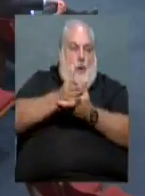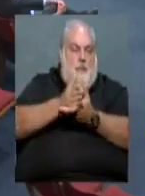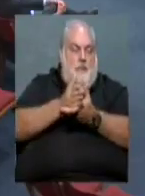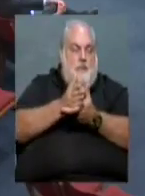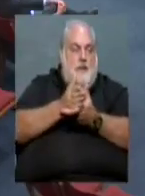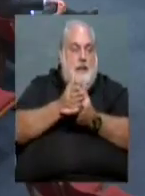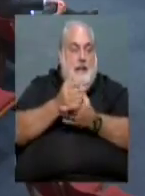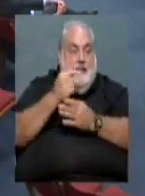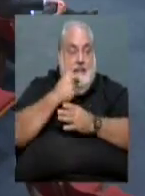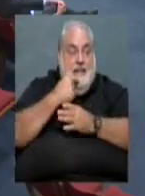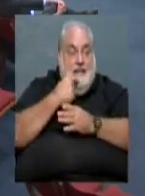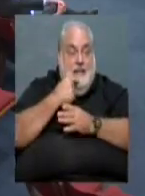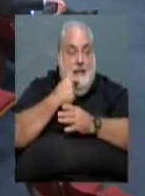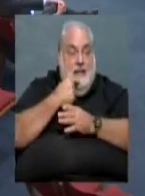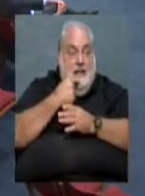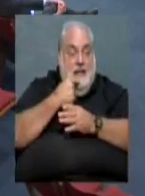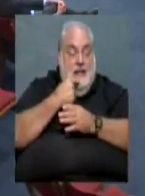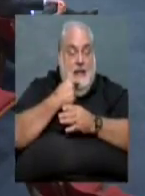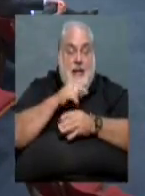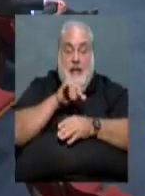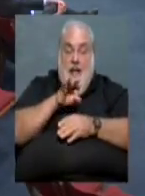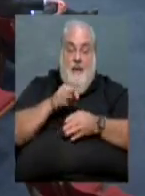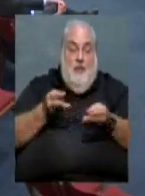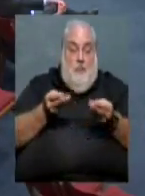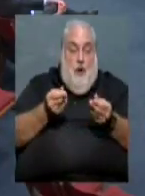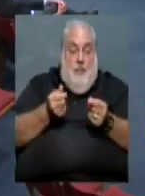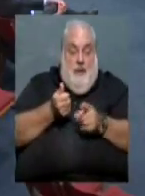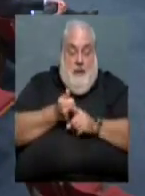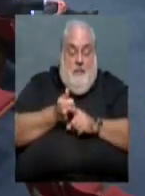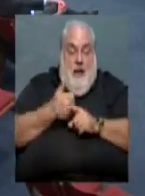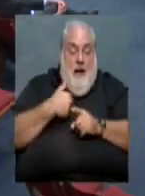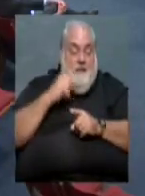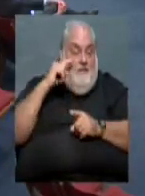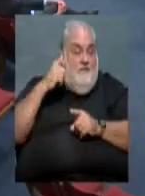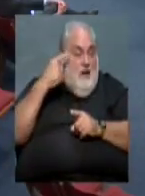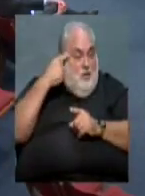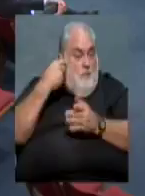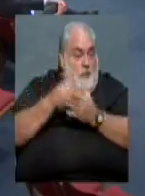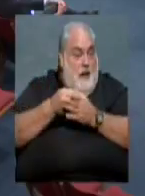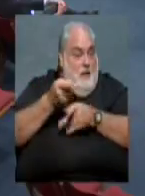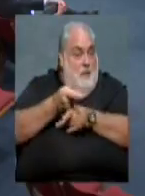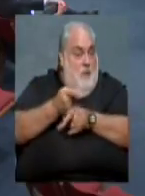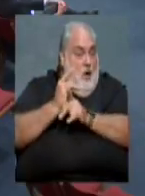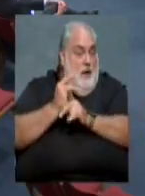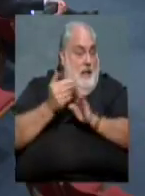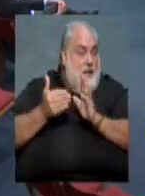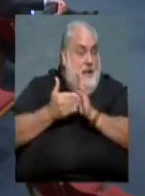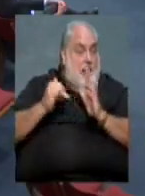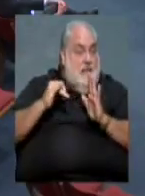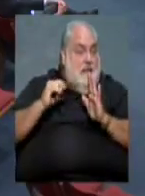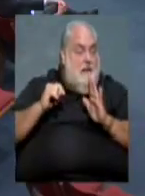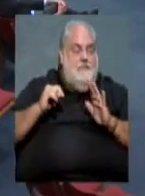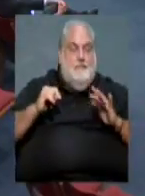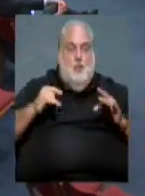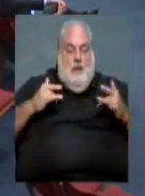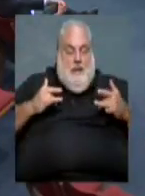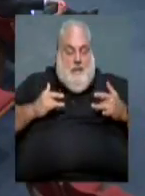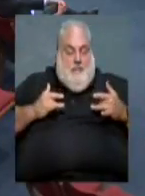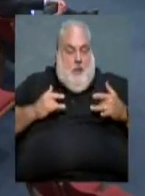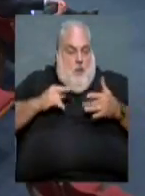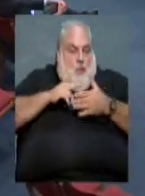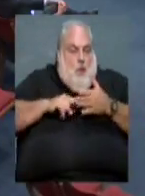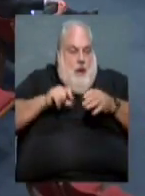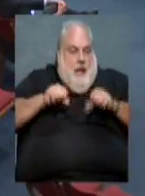the properties have any kind of federal loans on them, we're even limited in what we can do in terms of